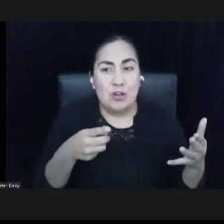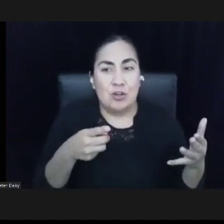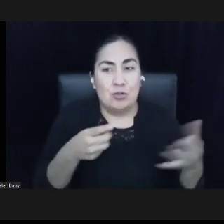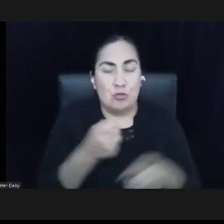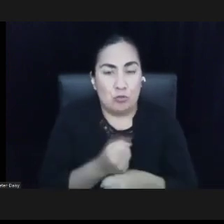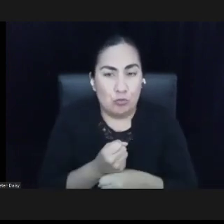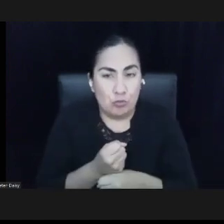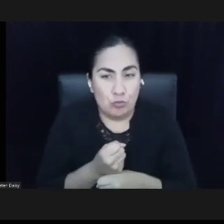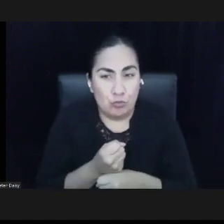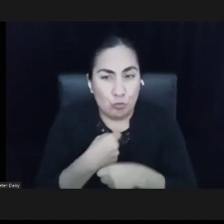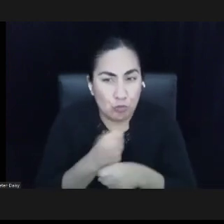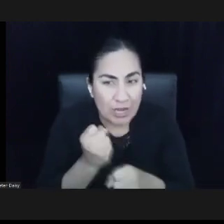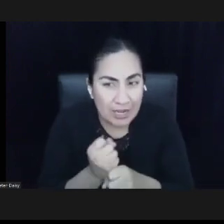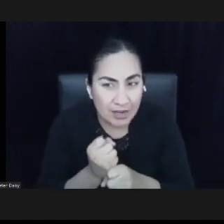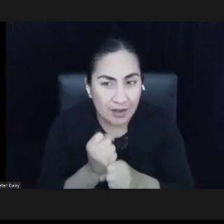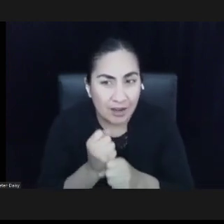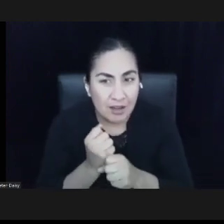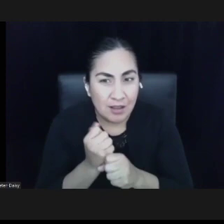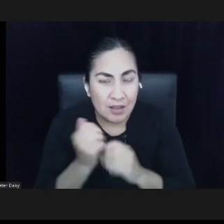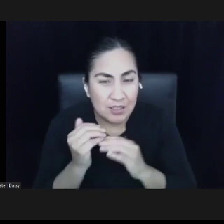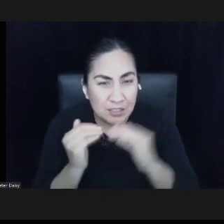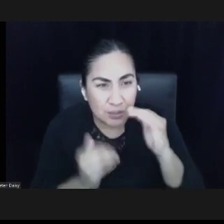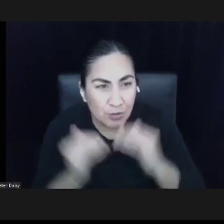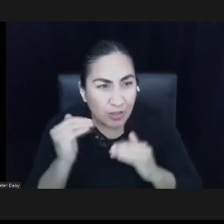respective leadership positions.